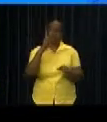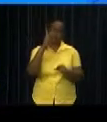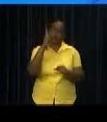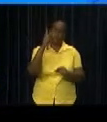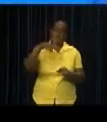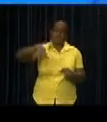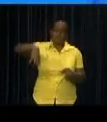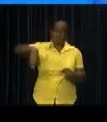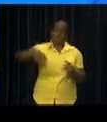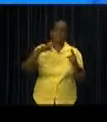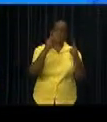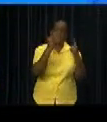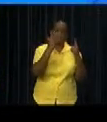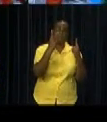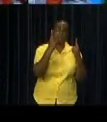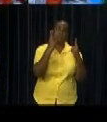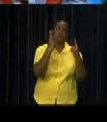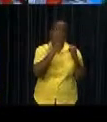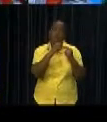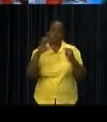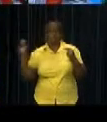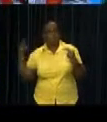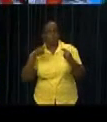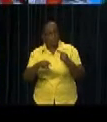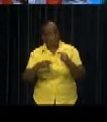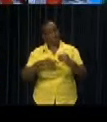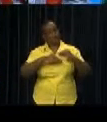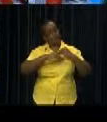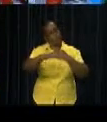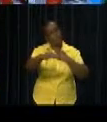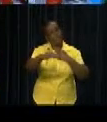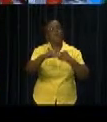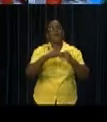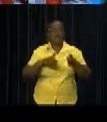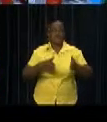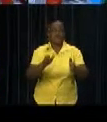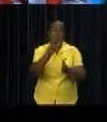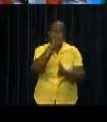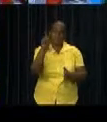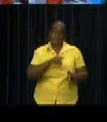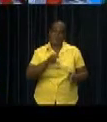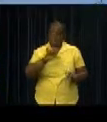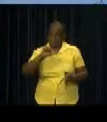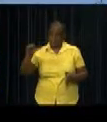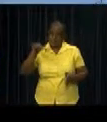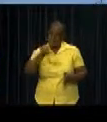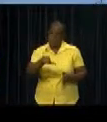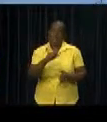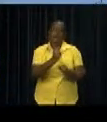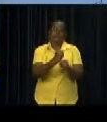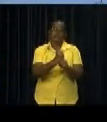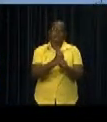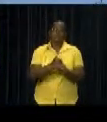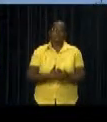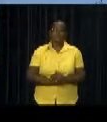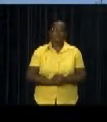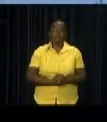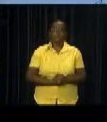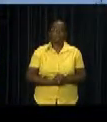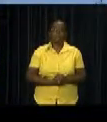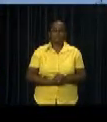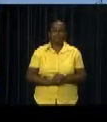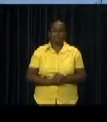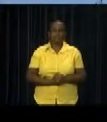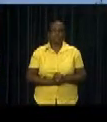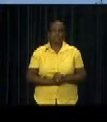perform a seismic line with a total length of 142 kilometres. The biggest part of the survey takes place